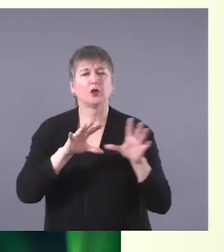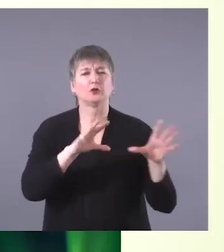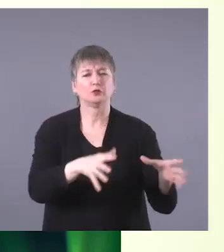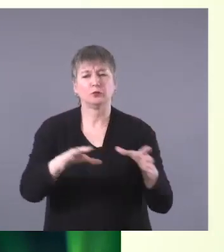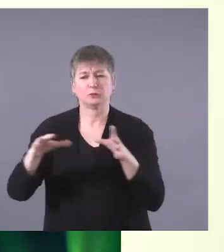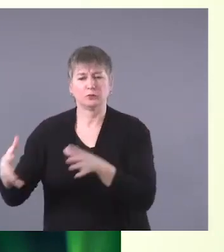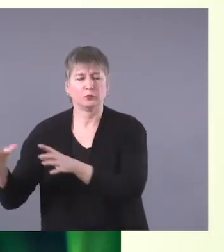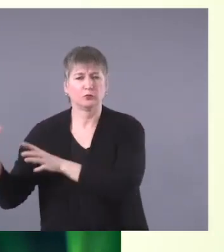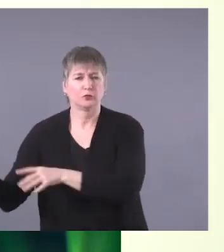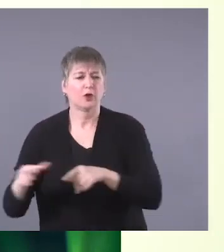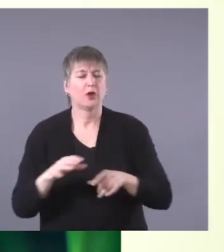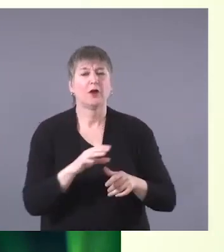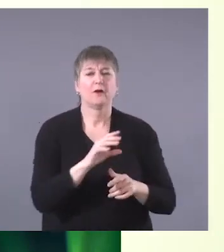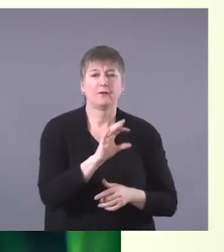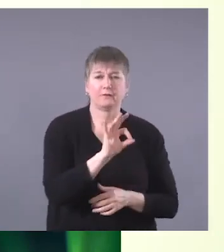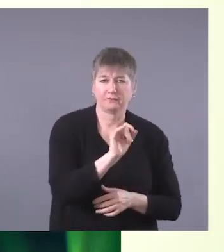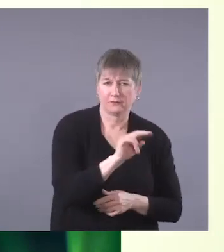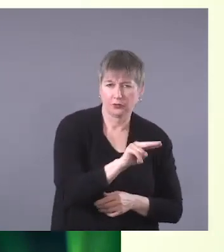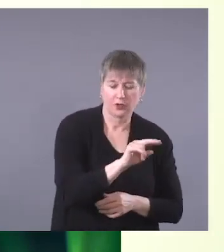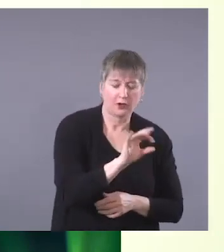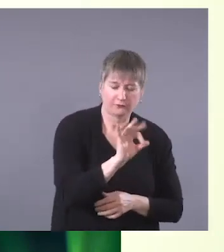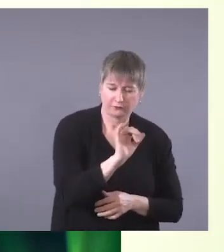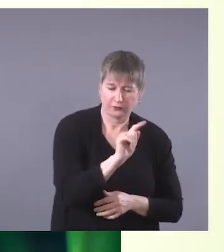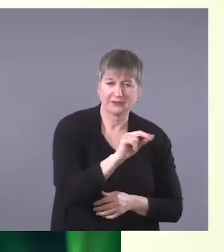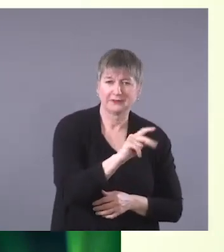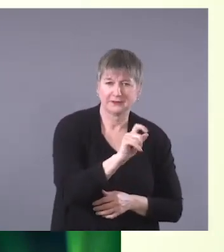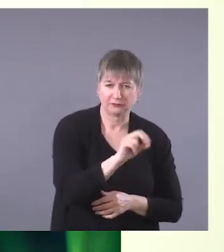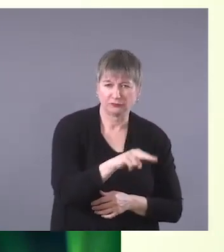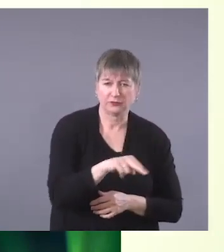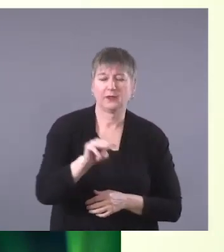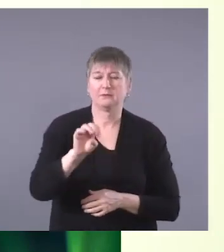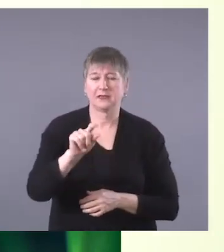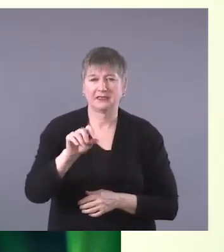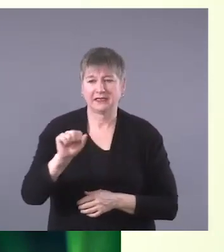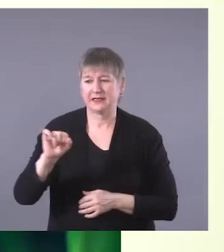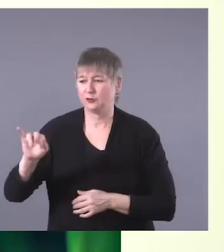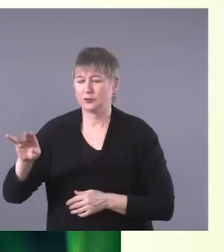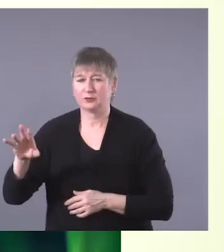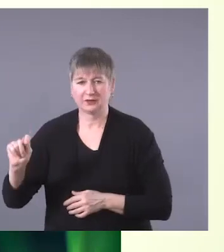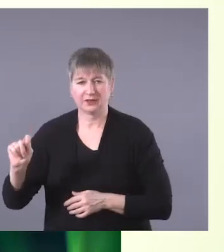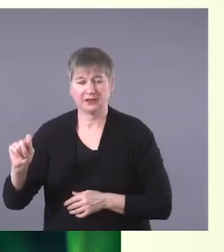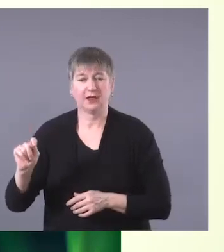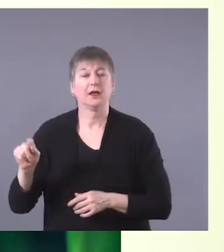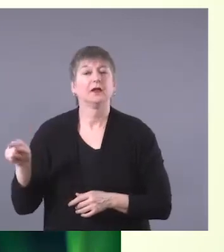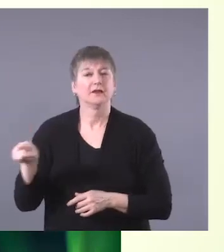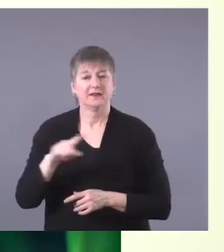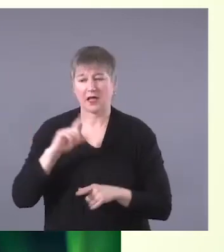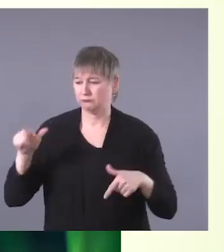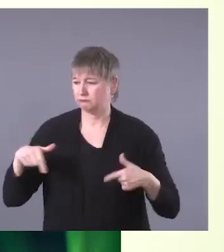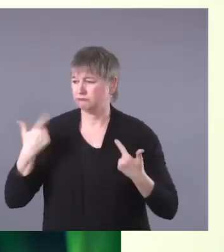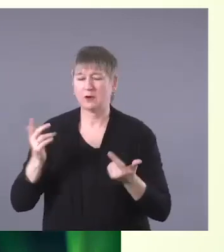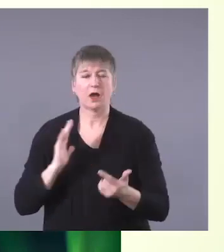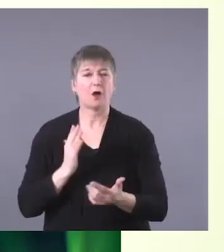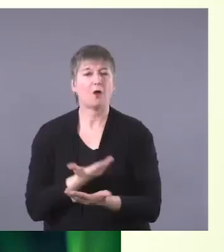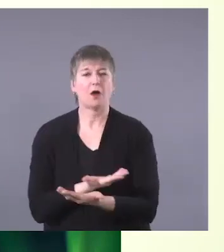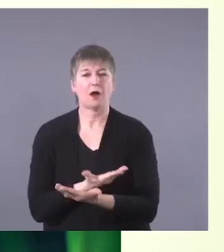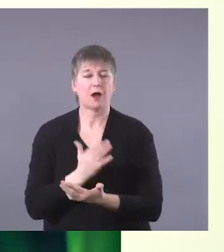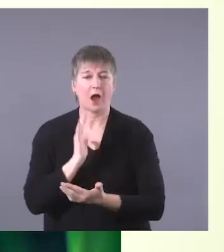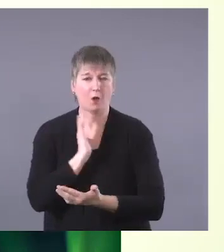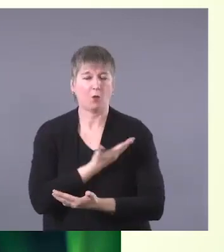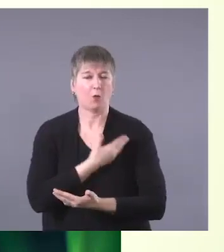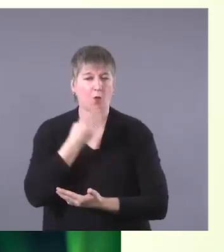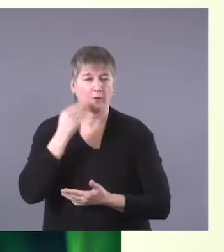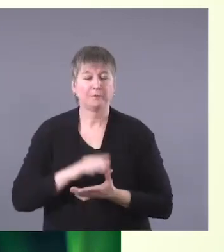footsteps have marked these lands for generations. Tansi, we are grateful for the traditional knowledge